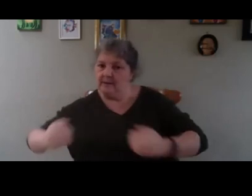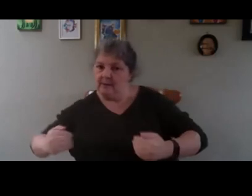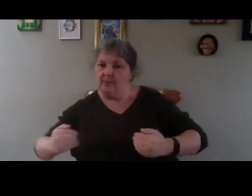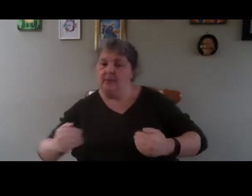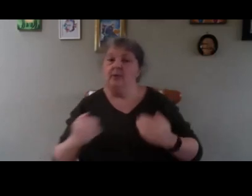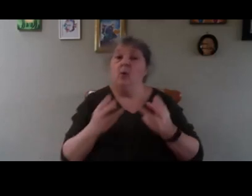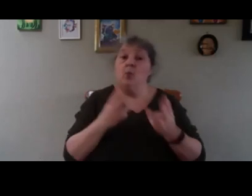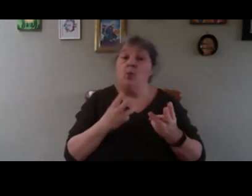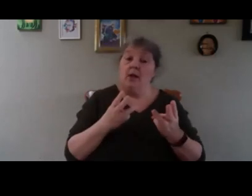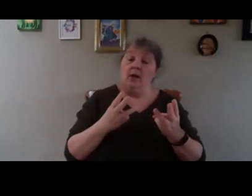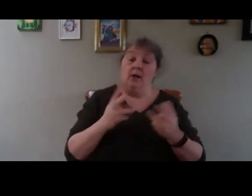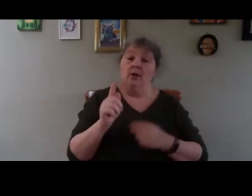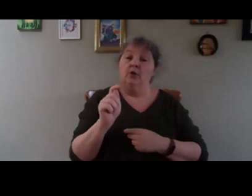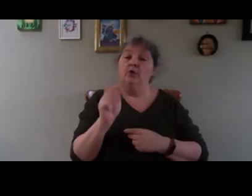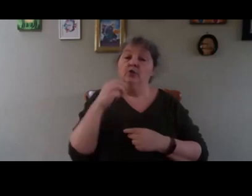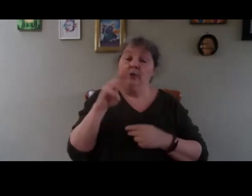and tripping